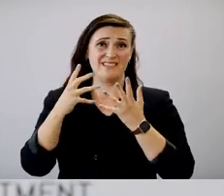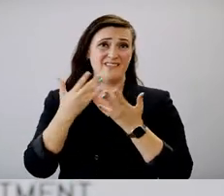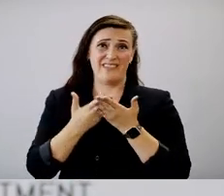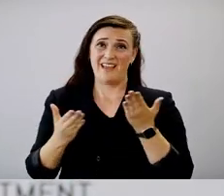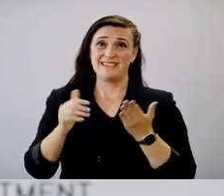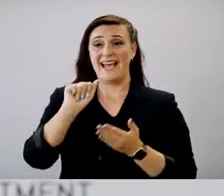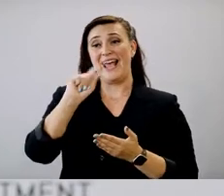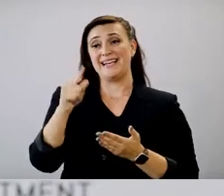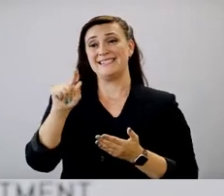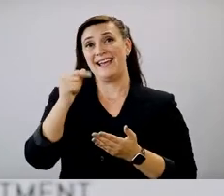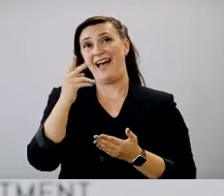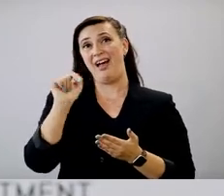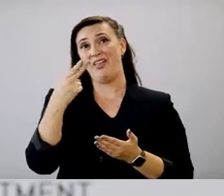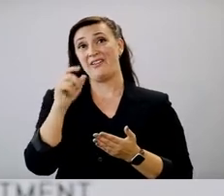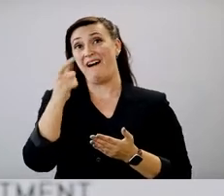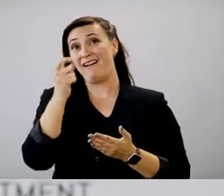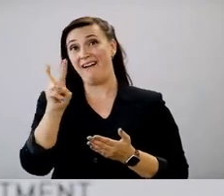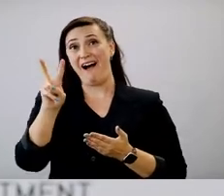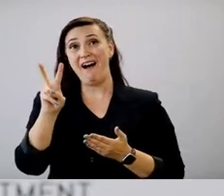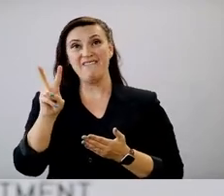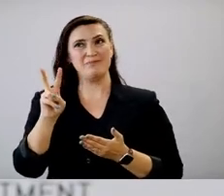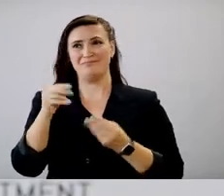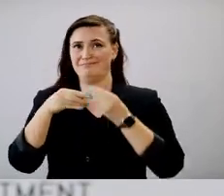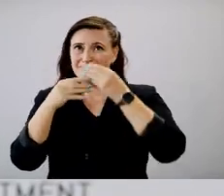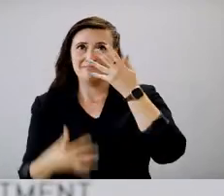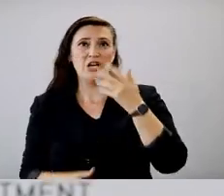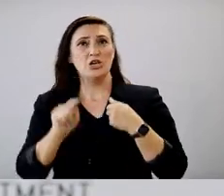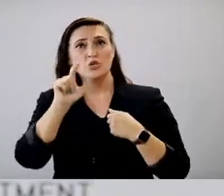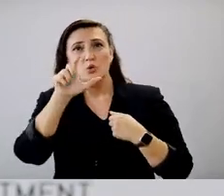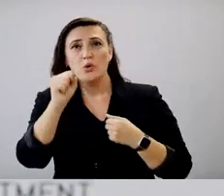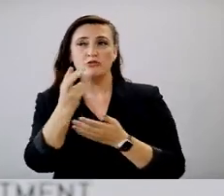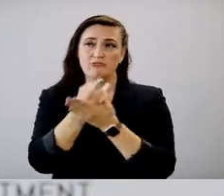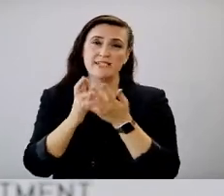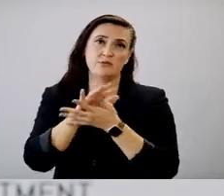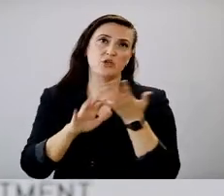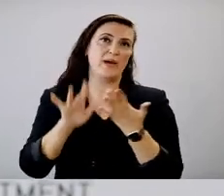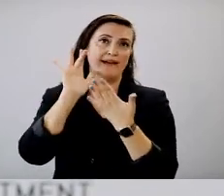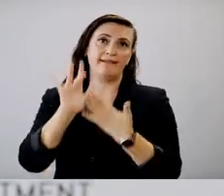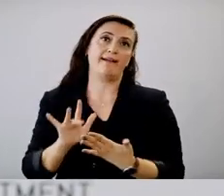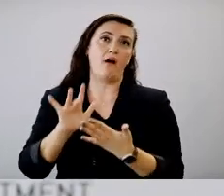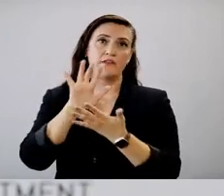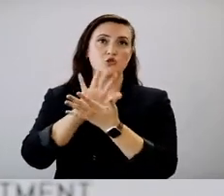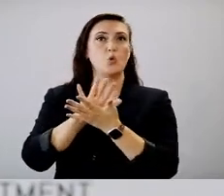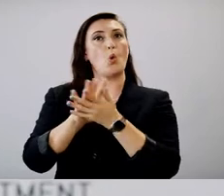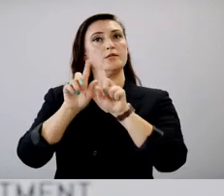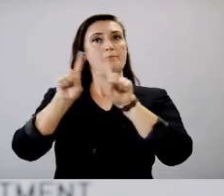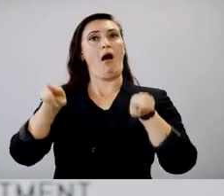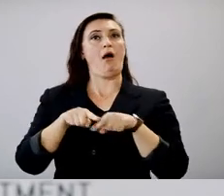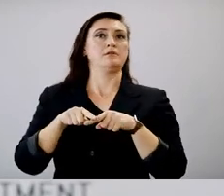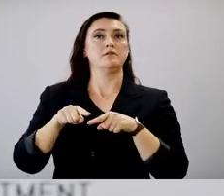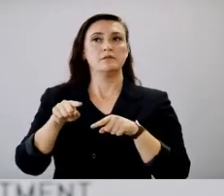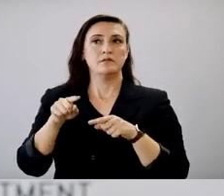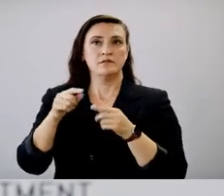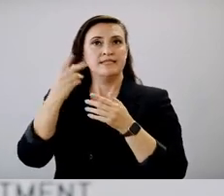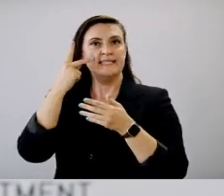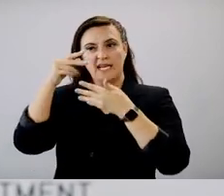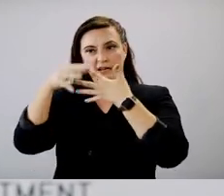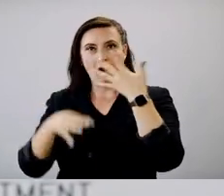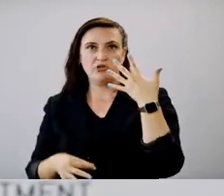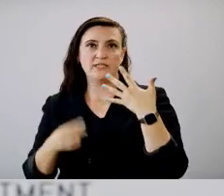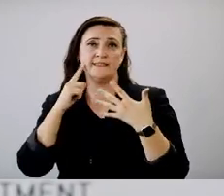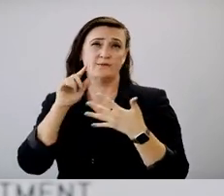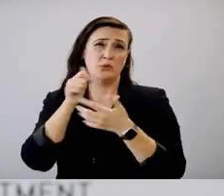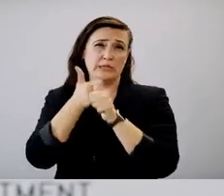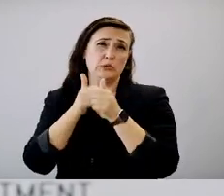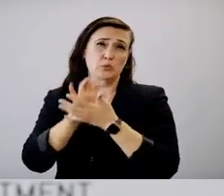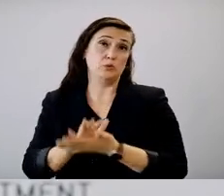at azhealth.gov. You can click on the schools box and there's, there's a lot of different things that schools can do to help monitor this, the health and safety of their